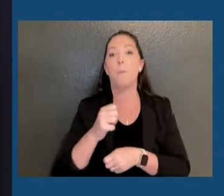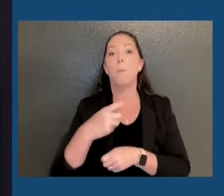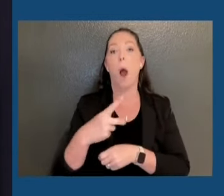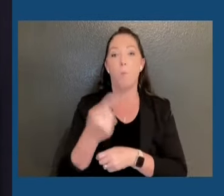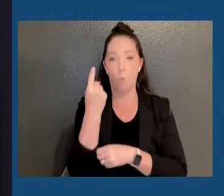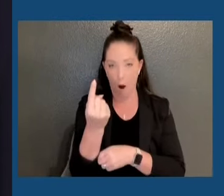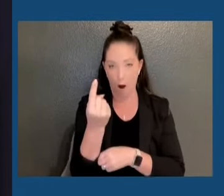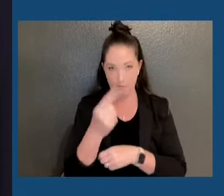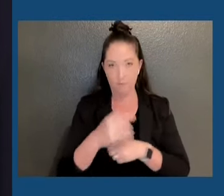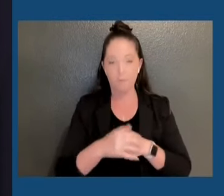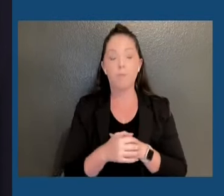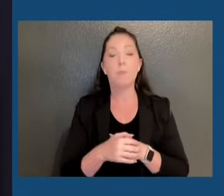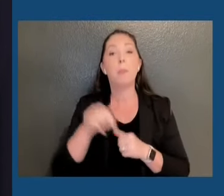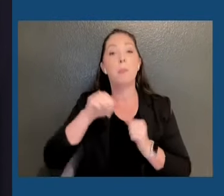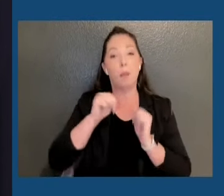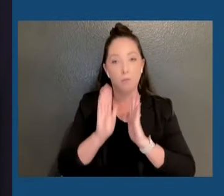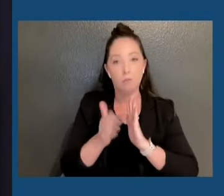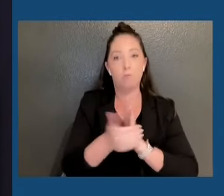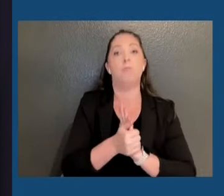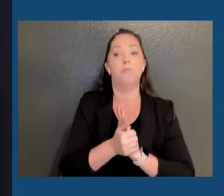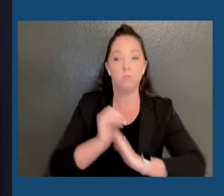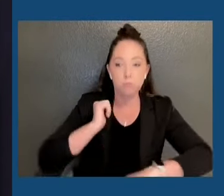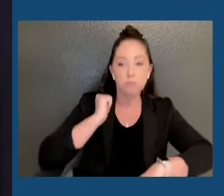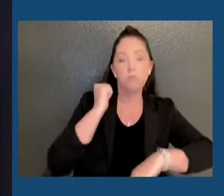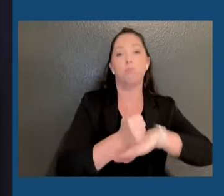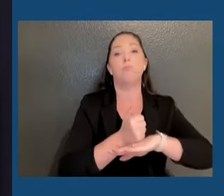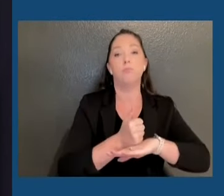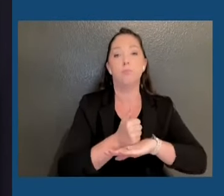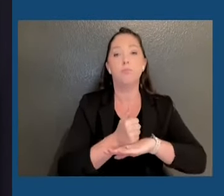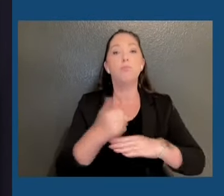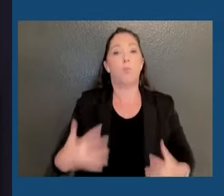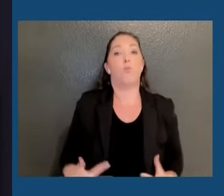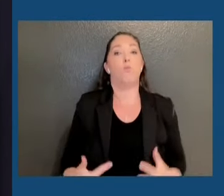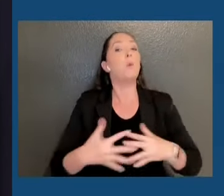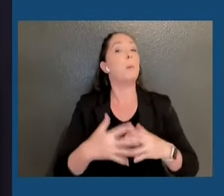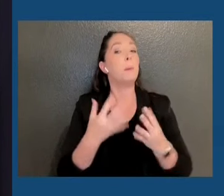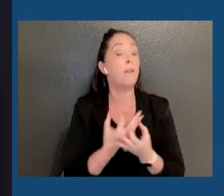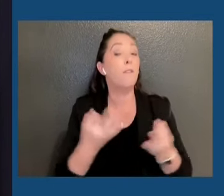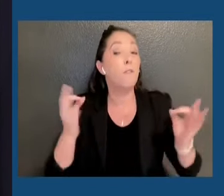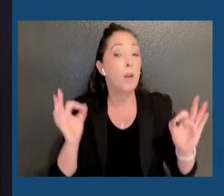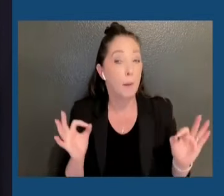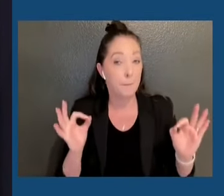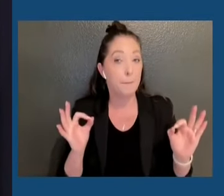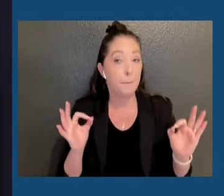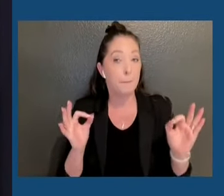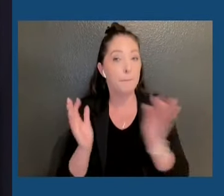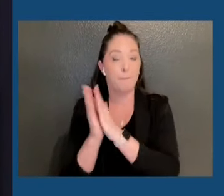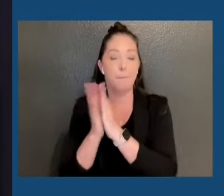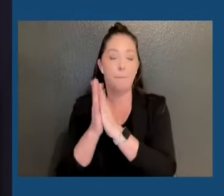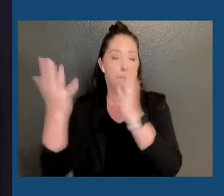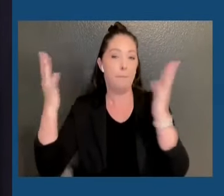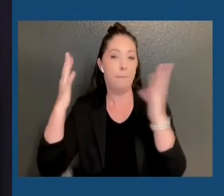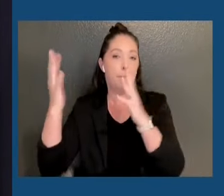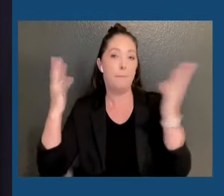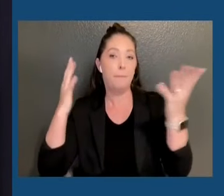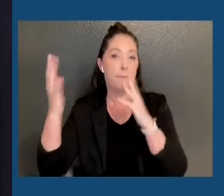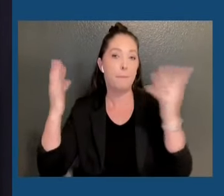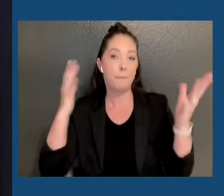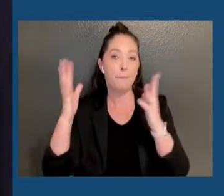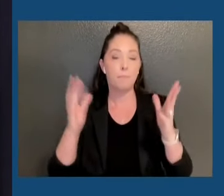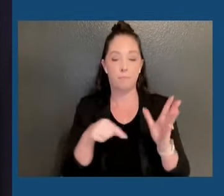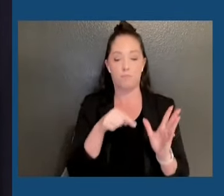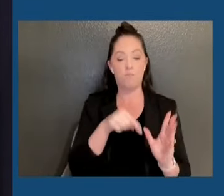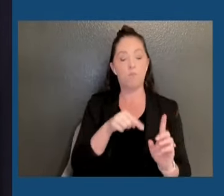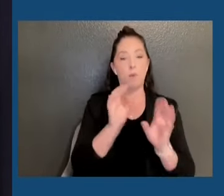This amendment firmly establishes that reproductive freedom is an important